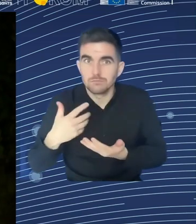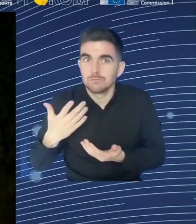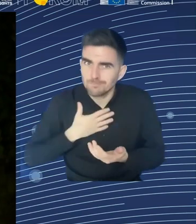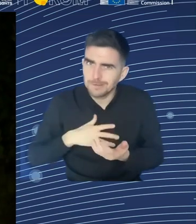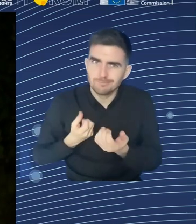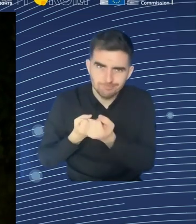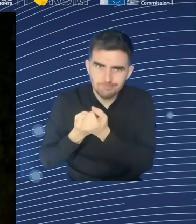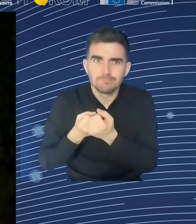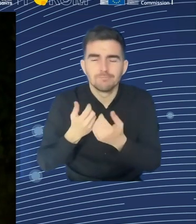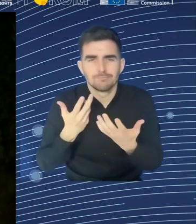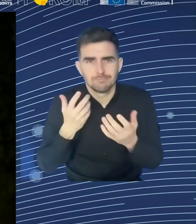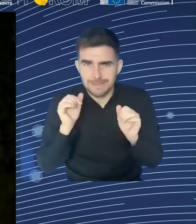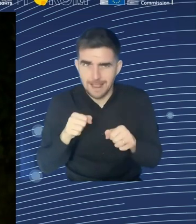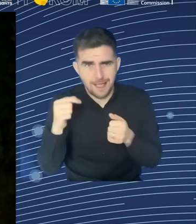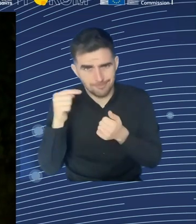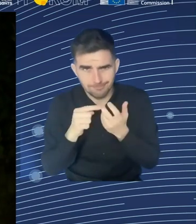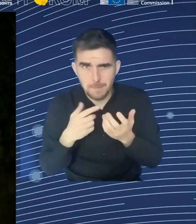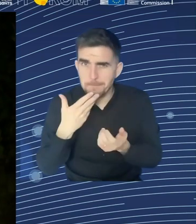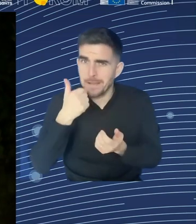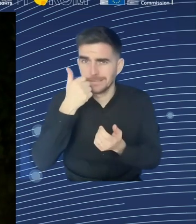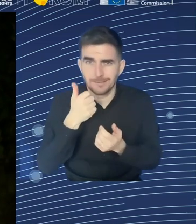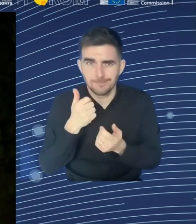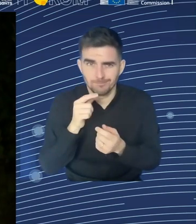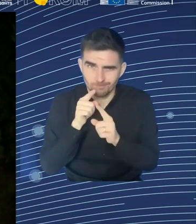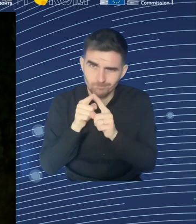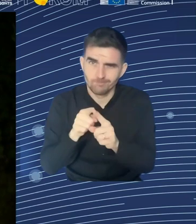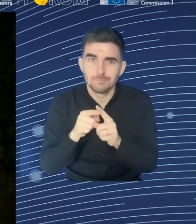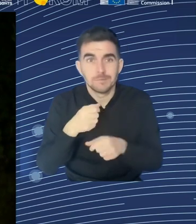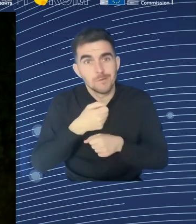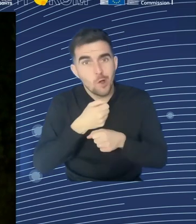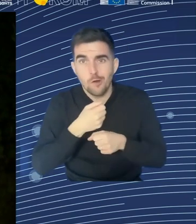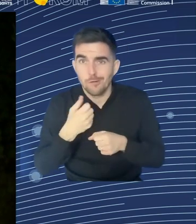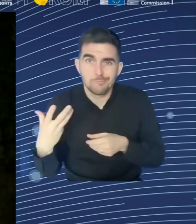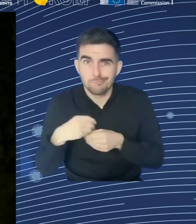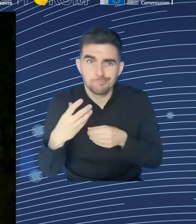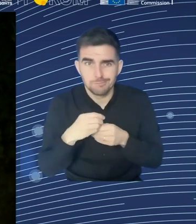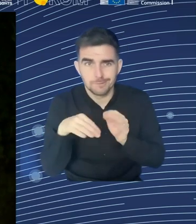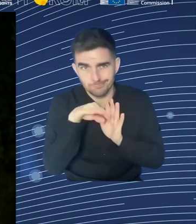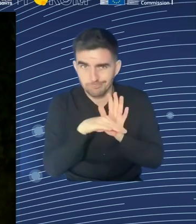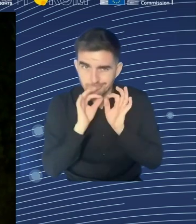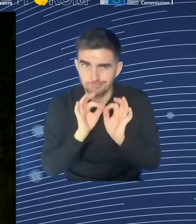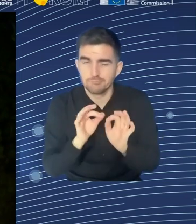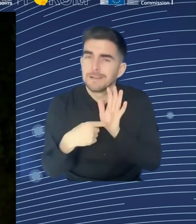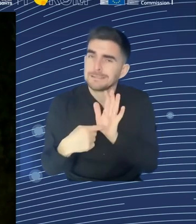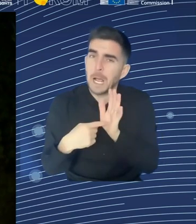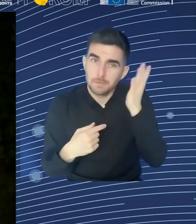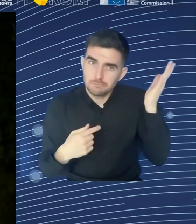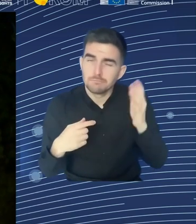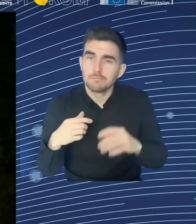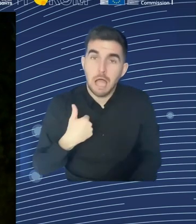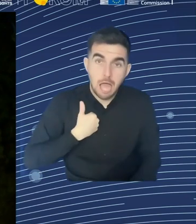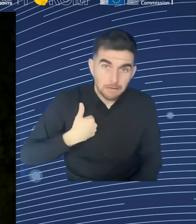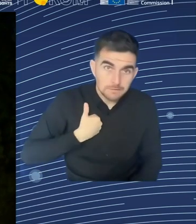system. I know the OECD has been working on that to a good extent. And we have now this talent pool that is being proposed, mentioned by Barbara, which is very